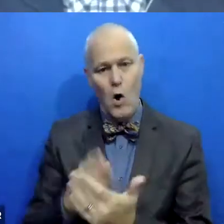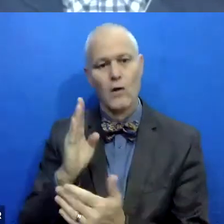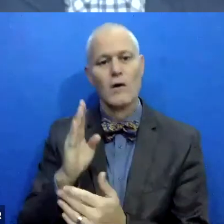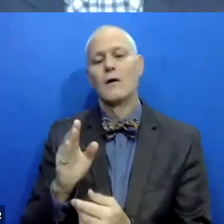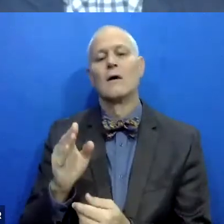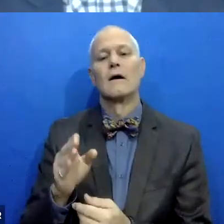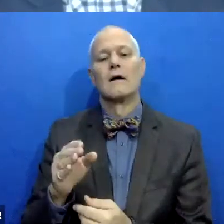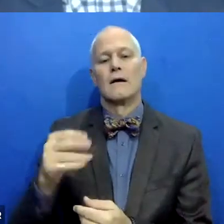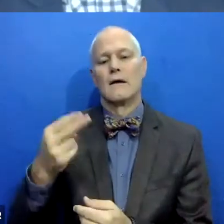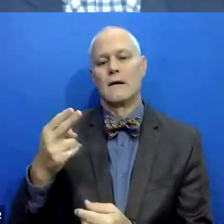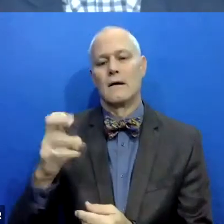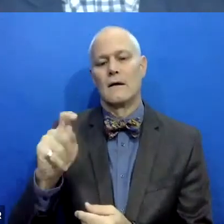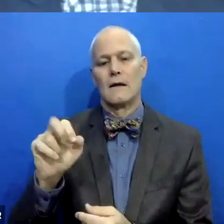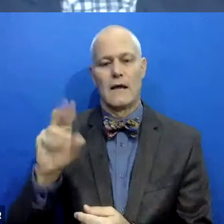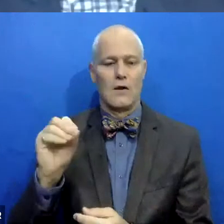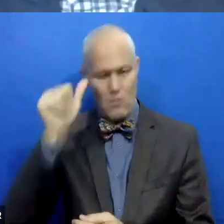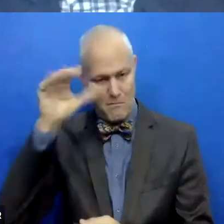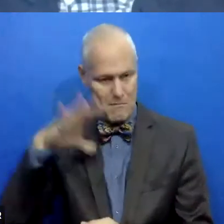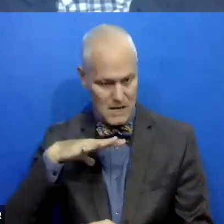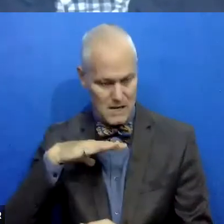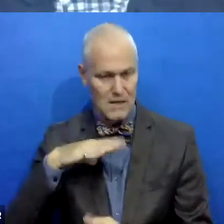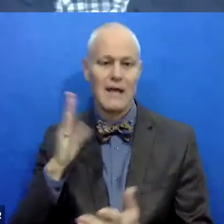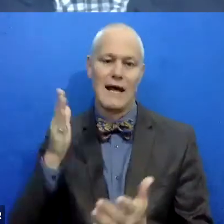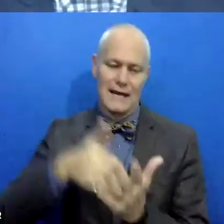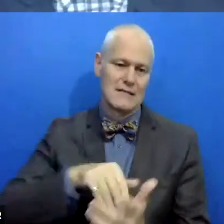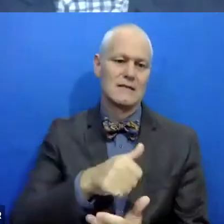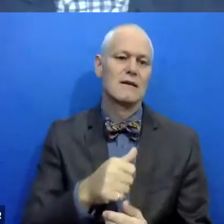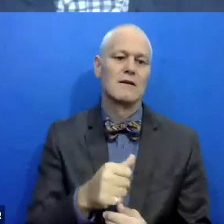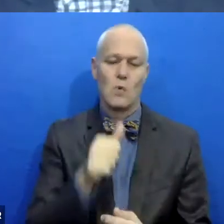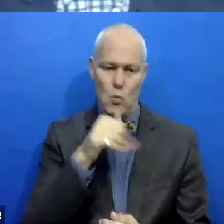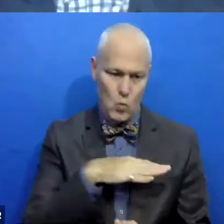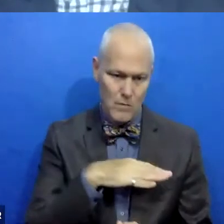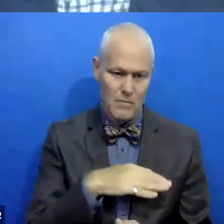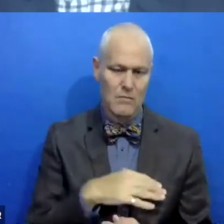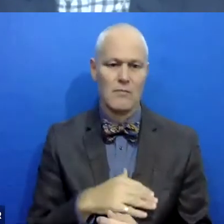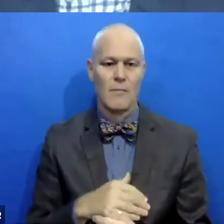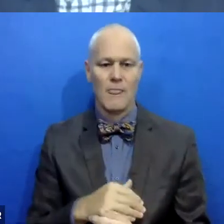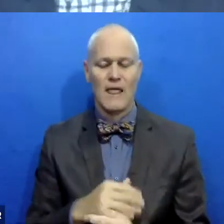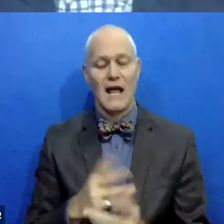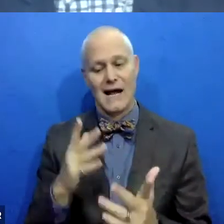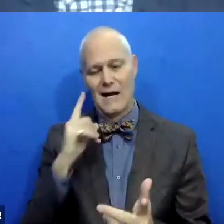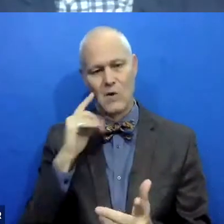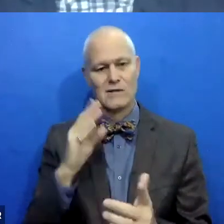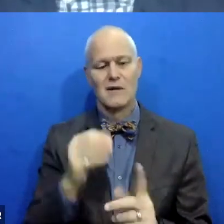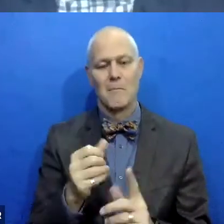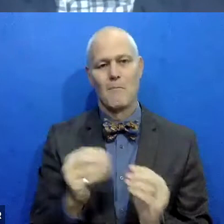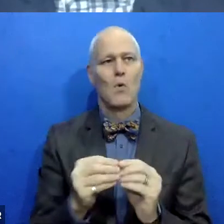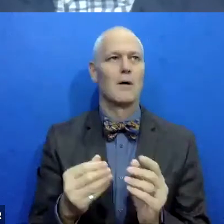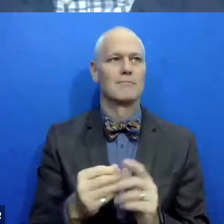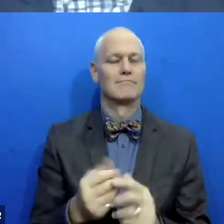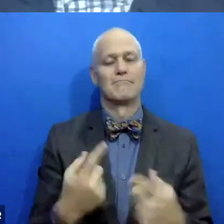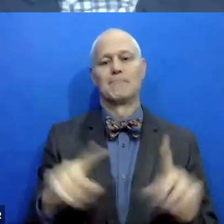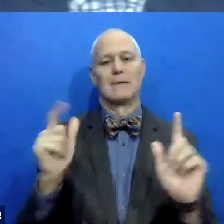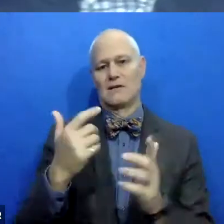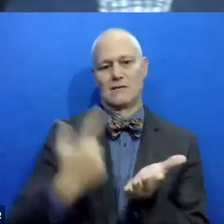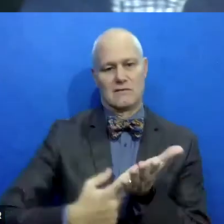relationships against cis-hetero women. Um, that probably deserves a much longer conversation, uh, to where we are right now.